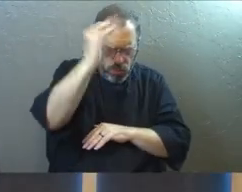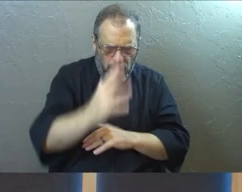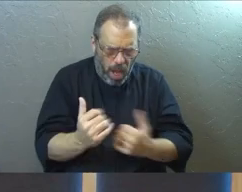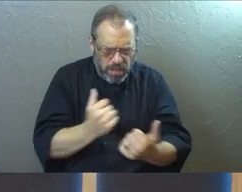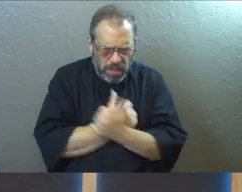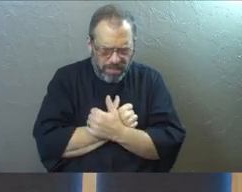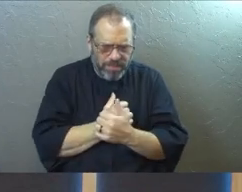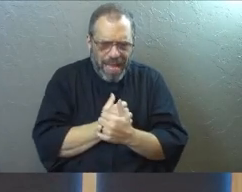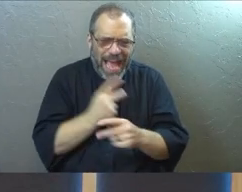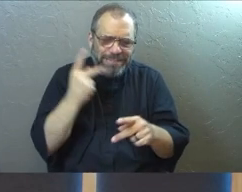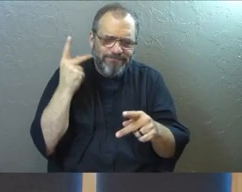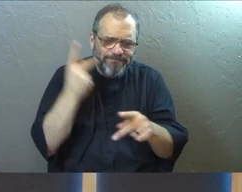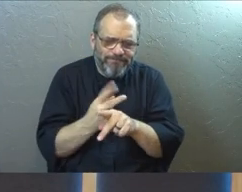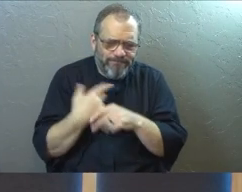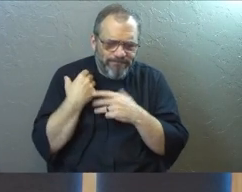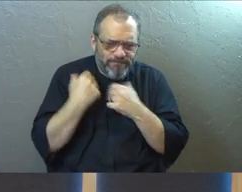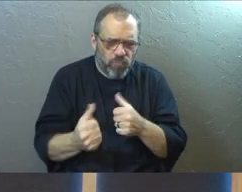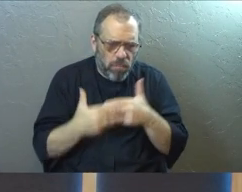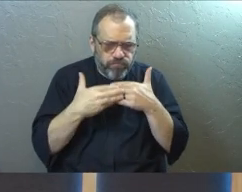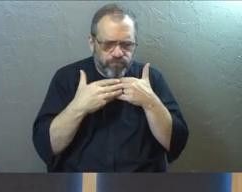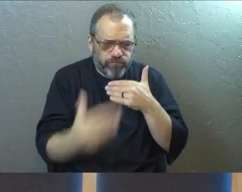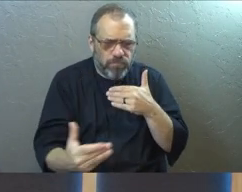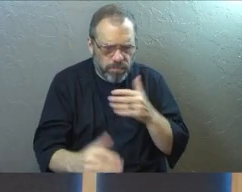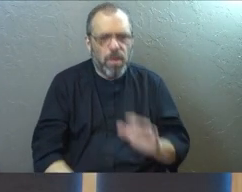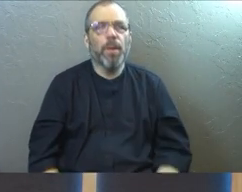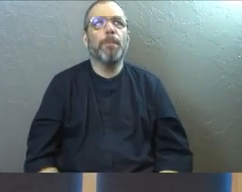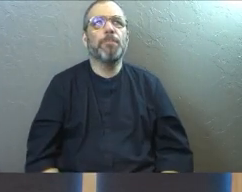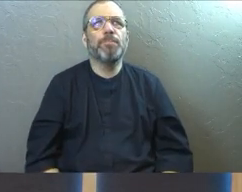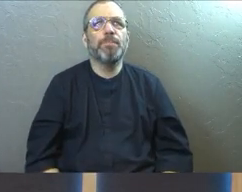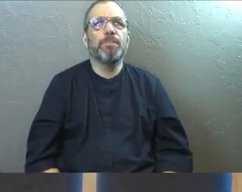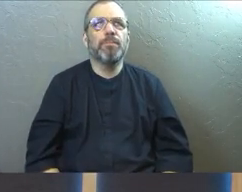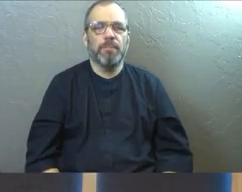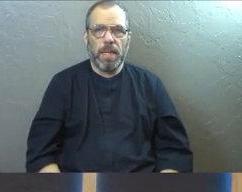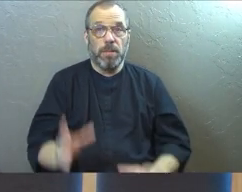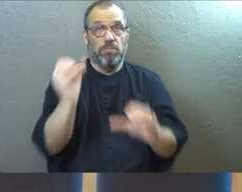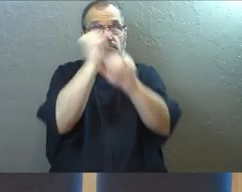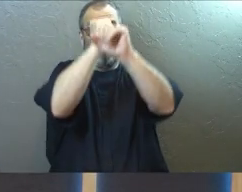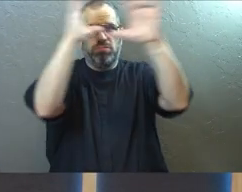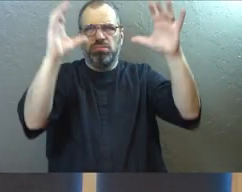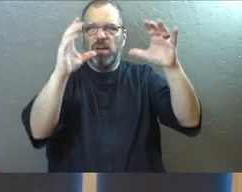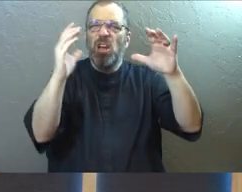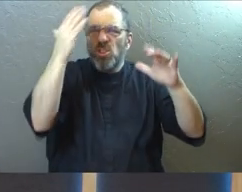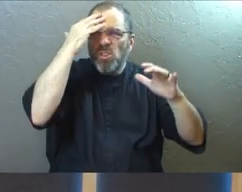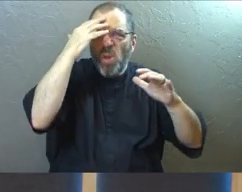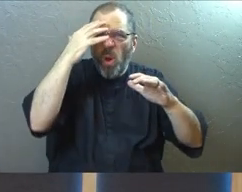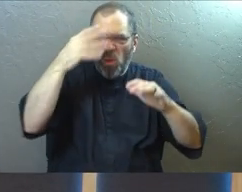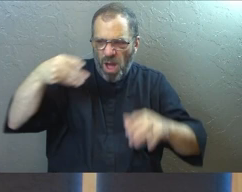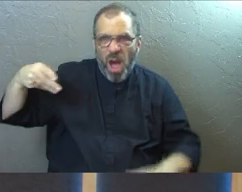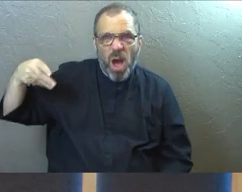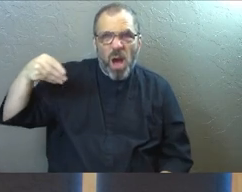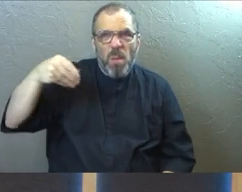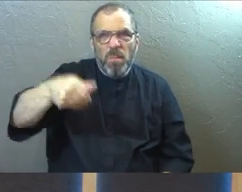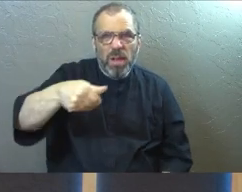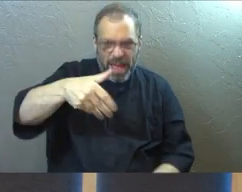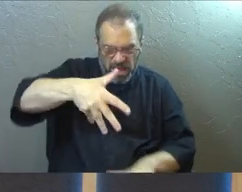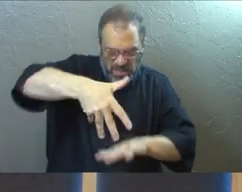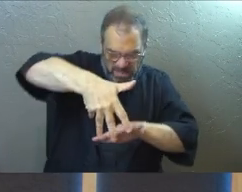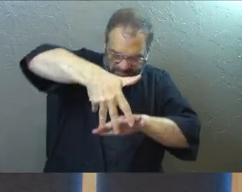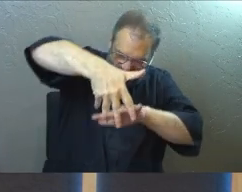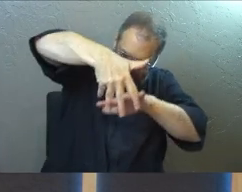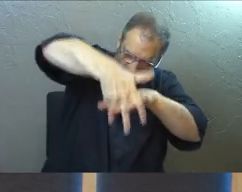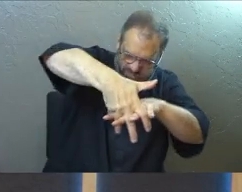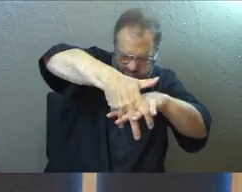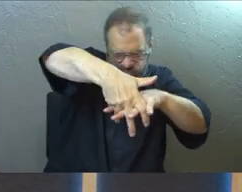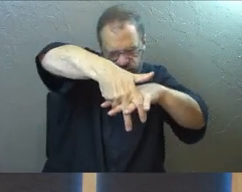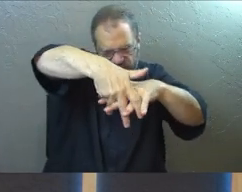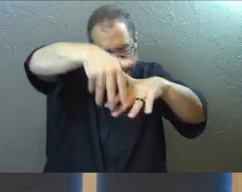love and keep you strong. So he uses this picture of like being planted, drawing energy, drawing